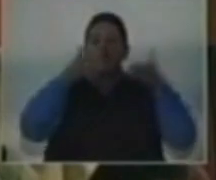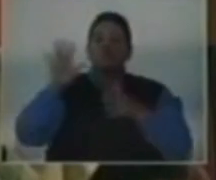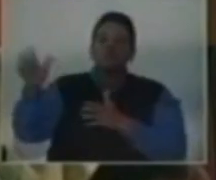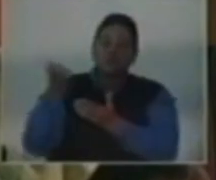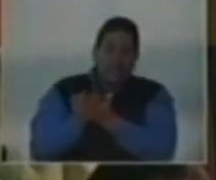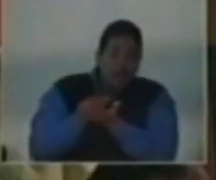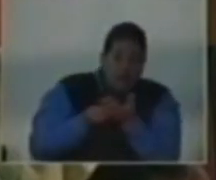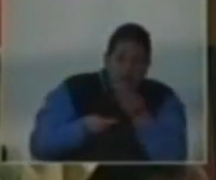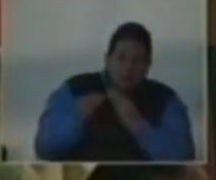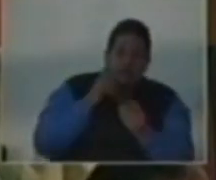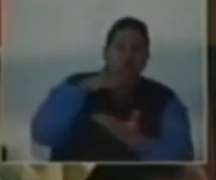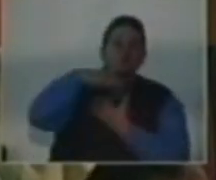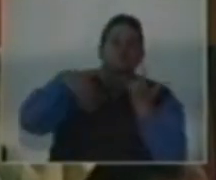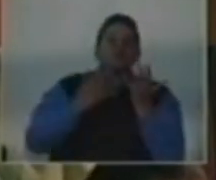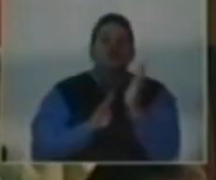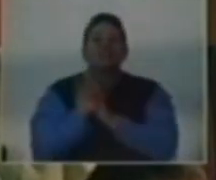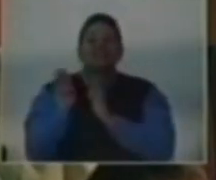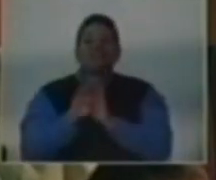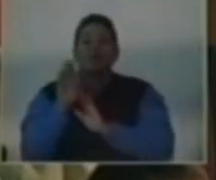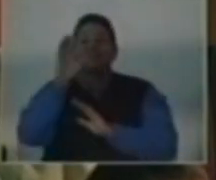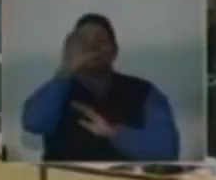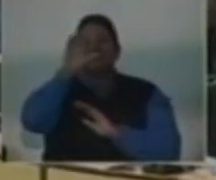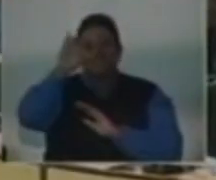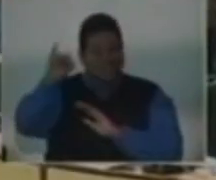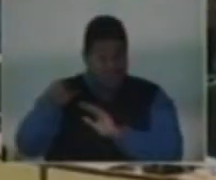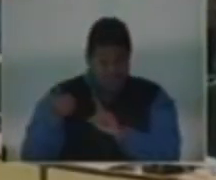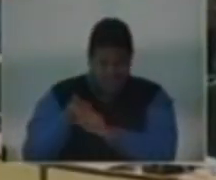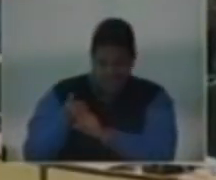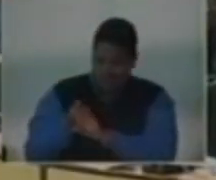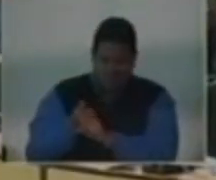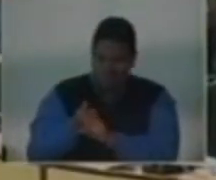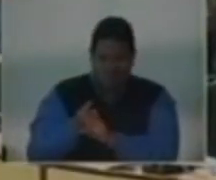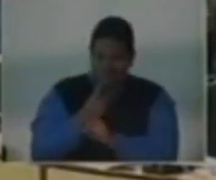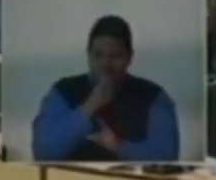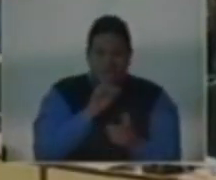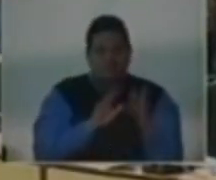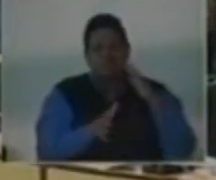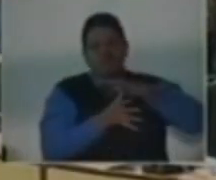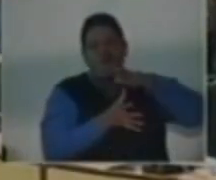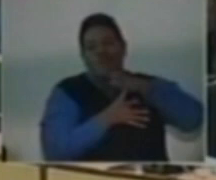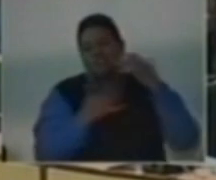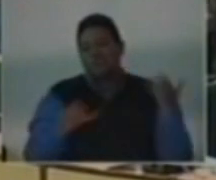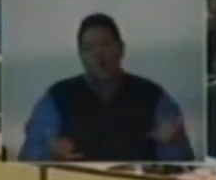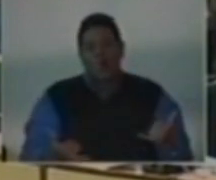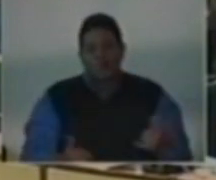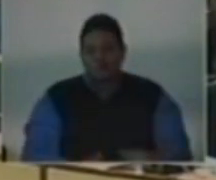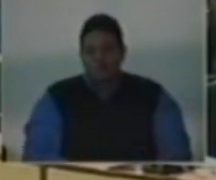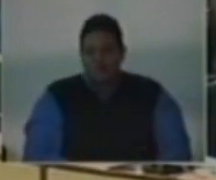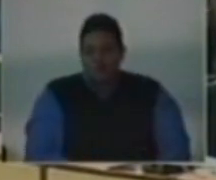economic and social development. The CCJ is not a priority at this time.